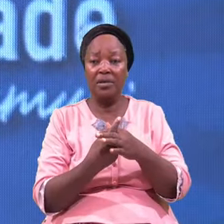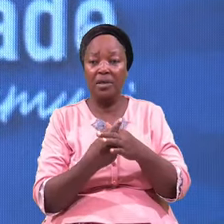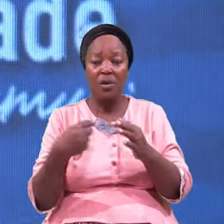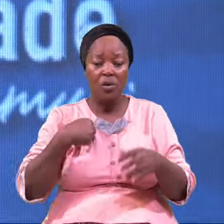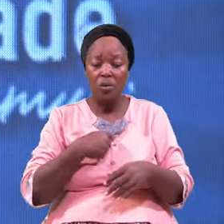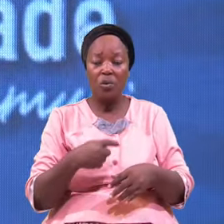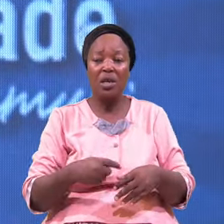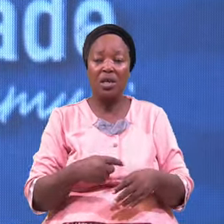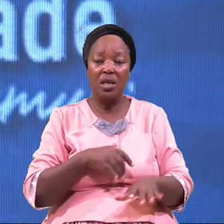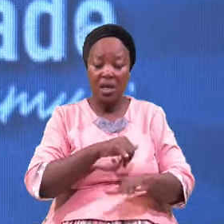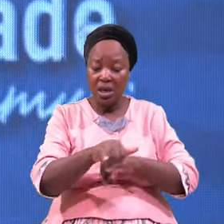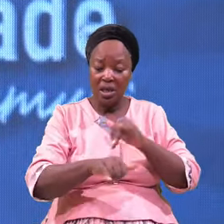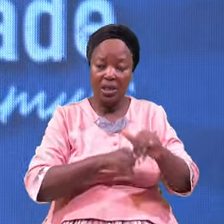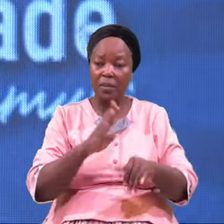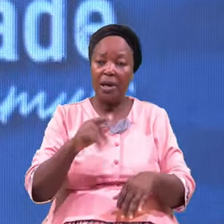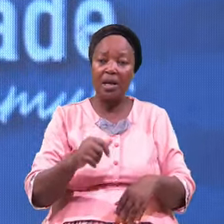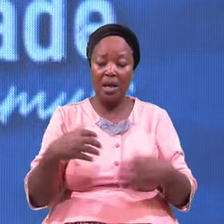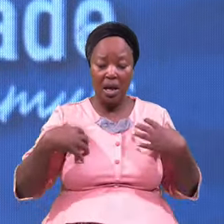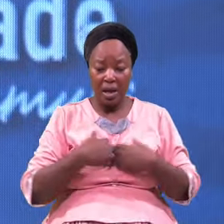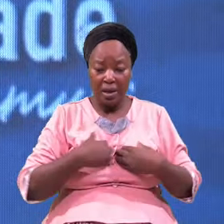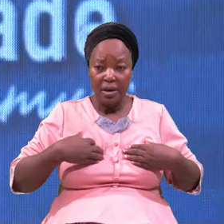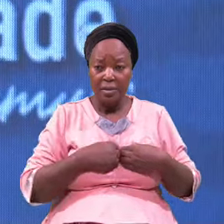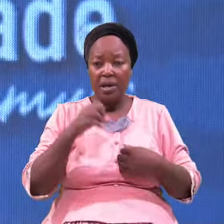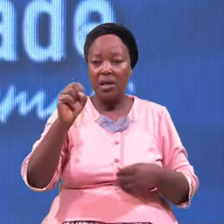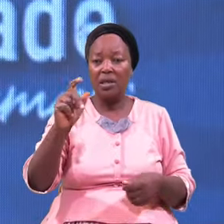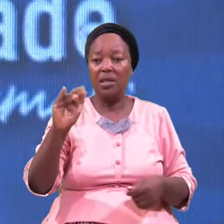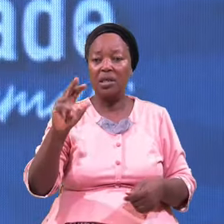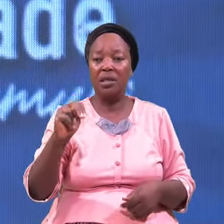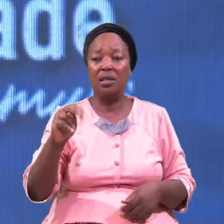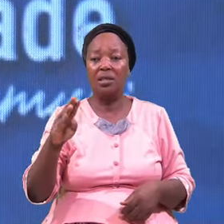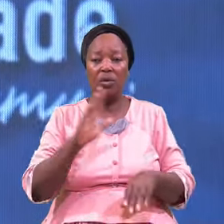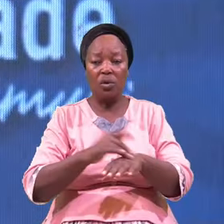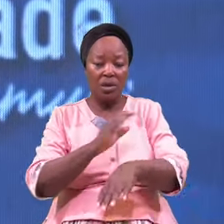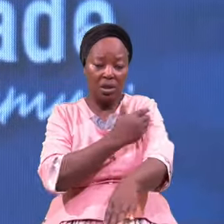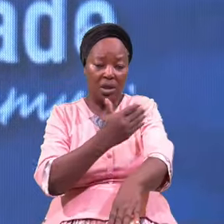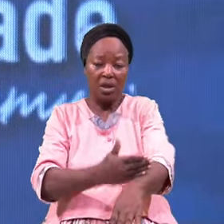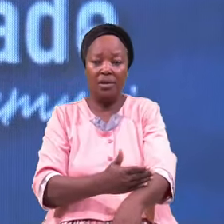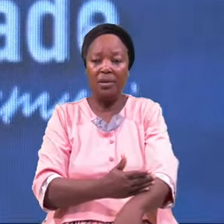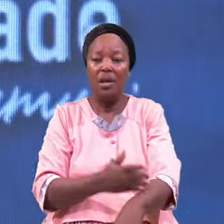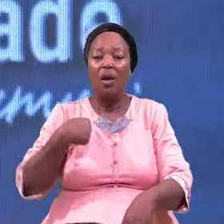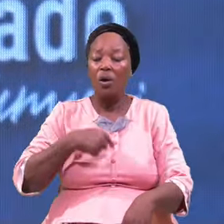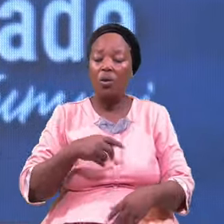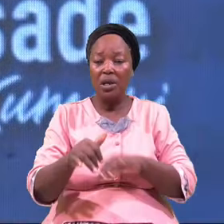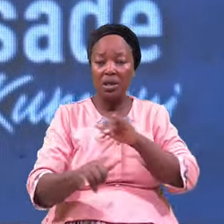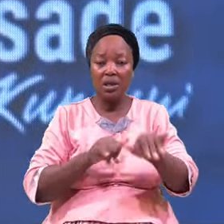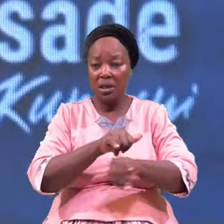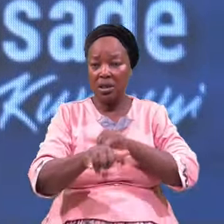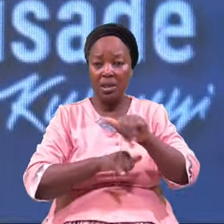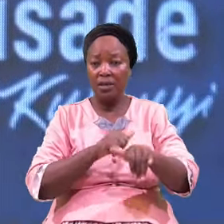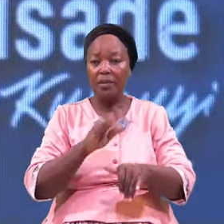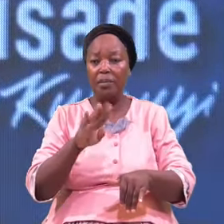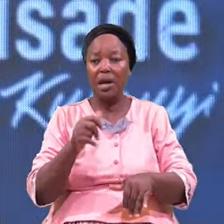By Animal Skin On The Hand Will Deceive By A